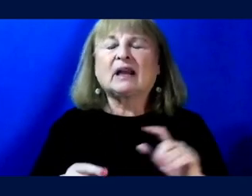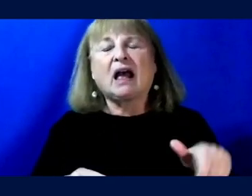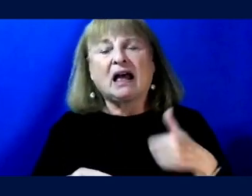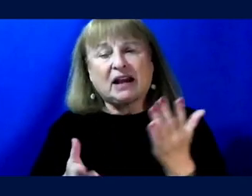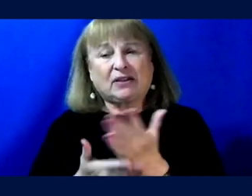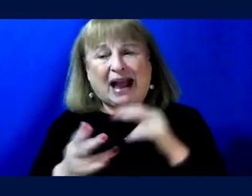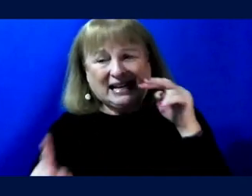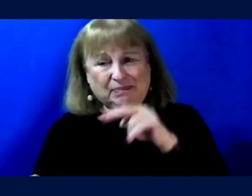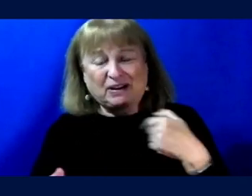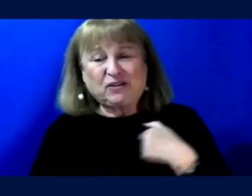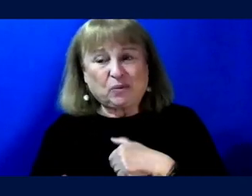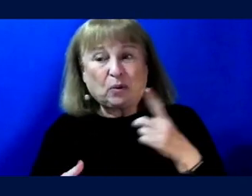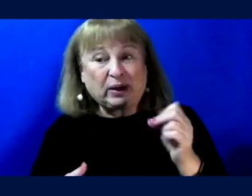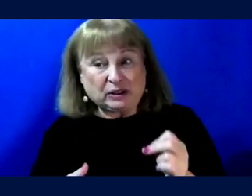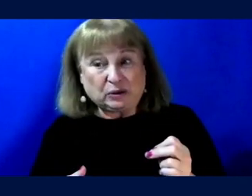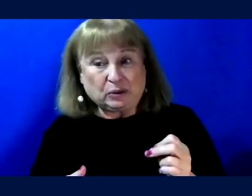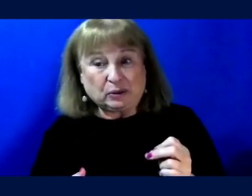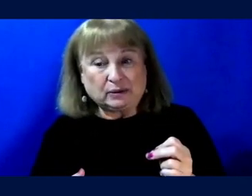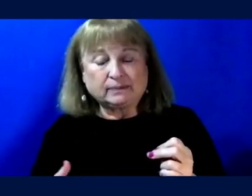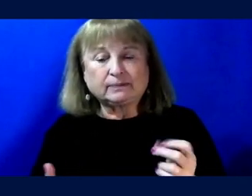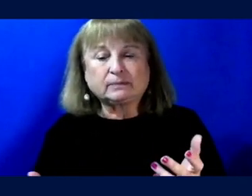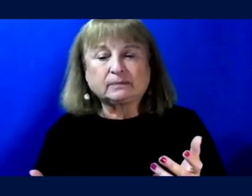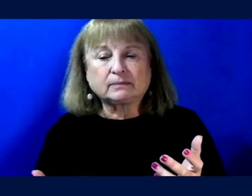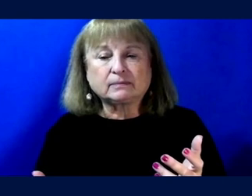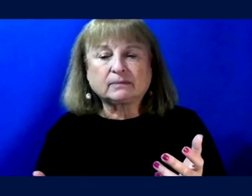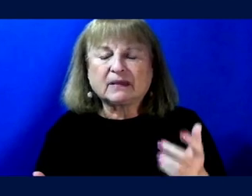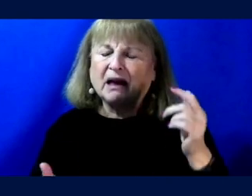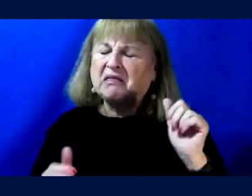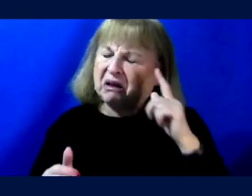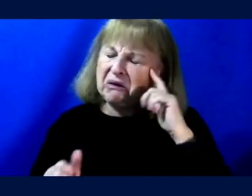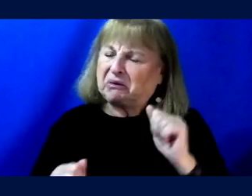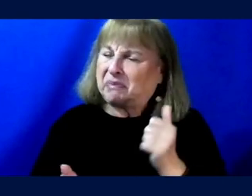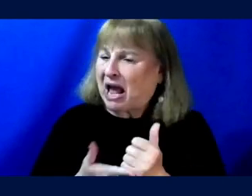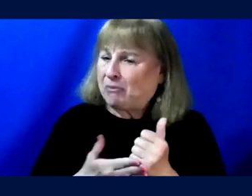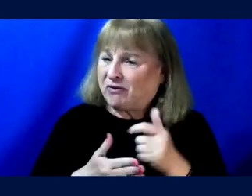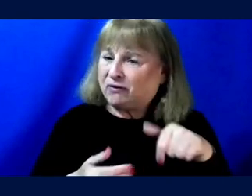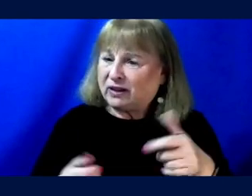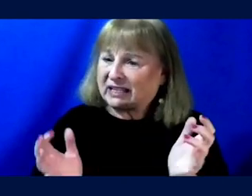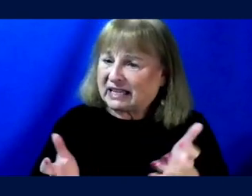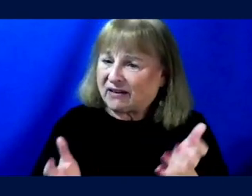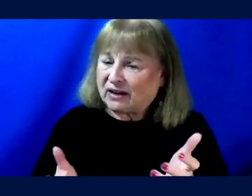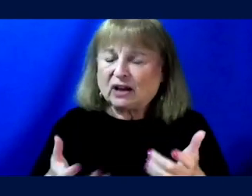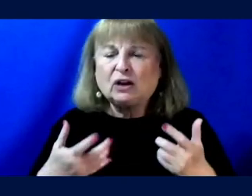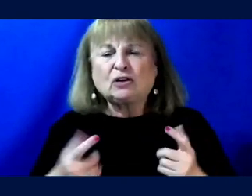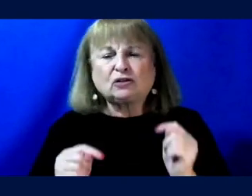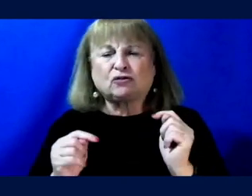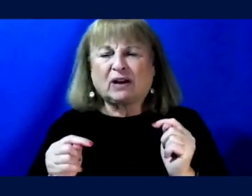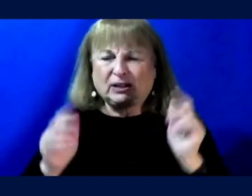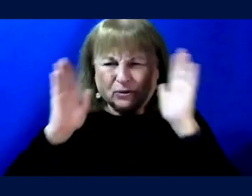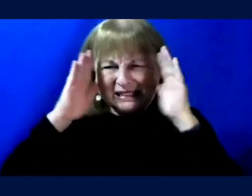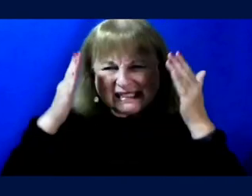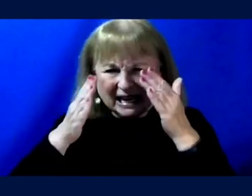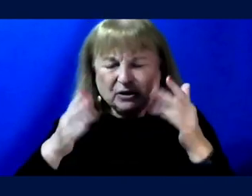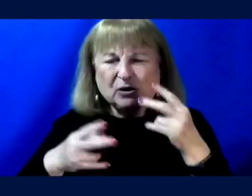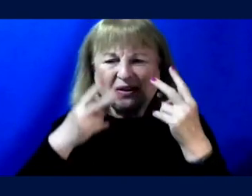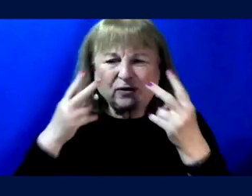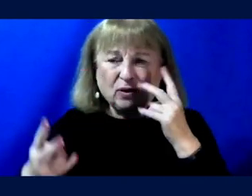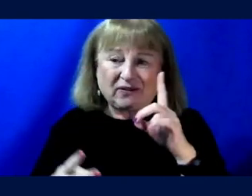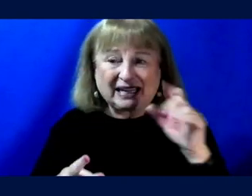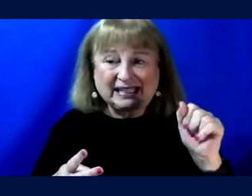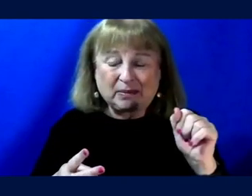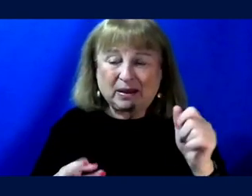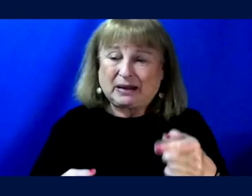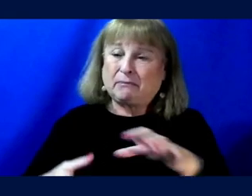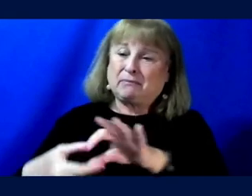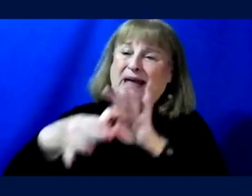aspect of what we do that I think, um, could be helpful for this conversation is trying to center the views of disability back onto